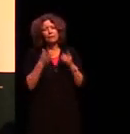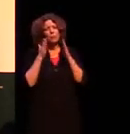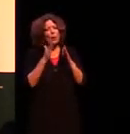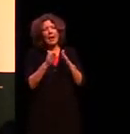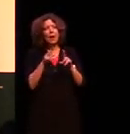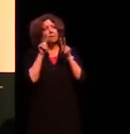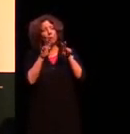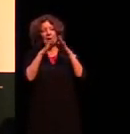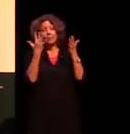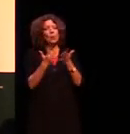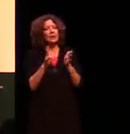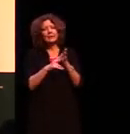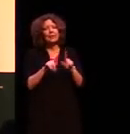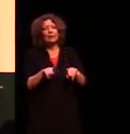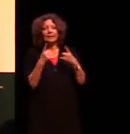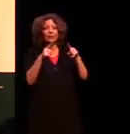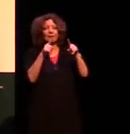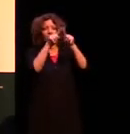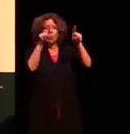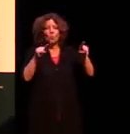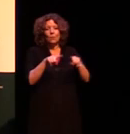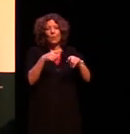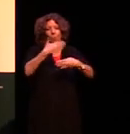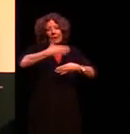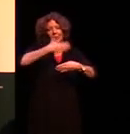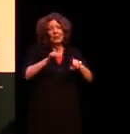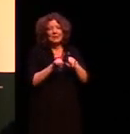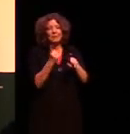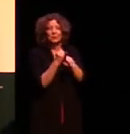world right it's a very different window that we're going through